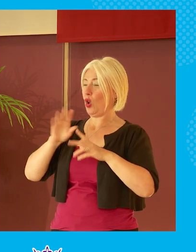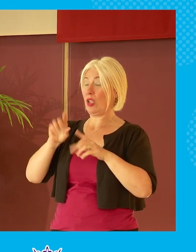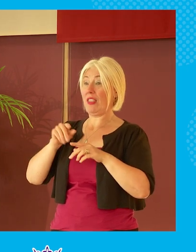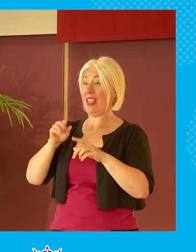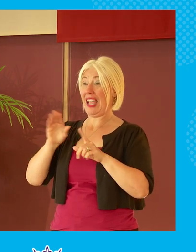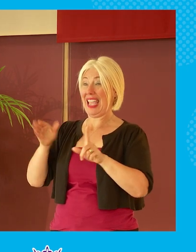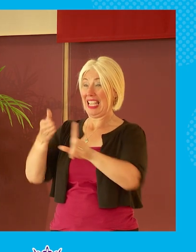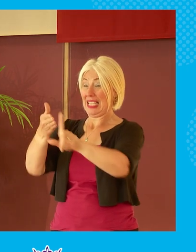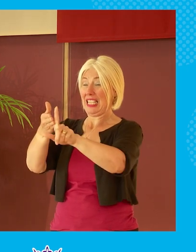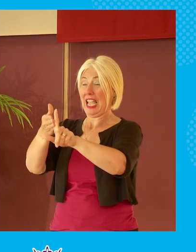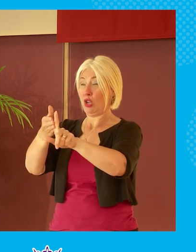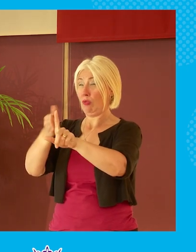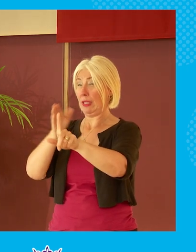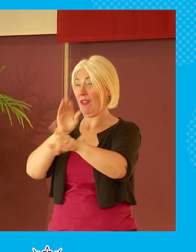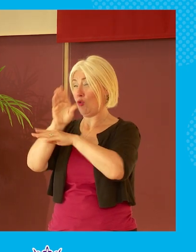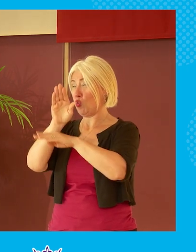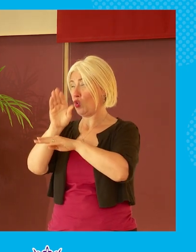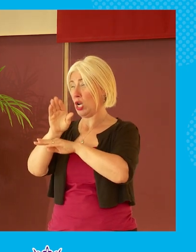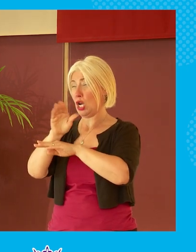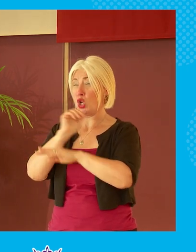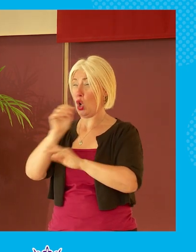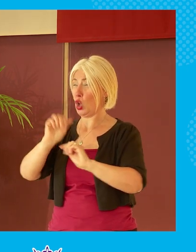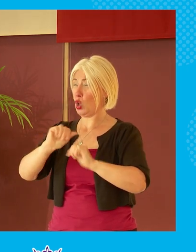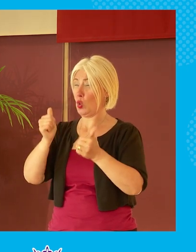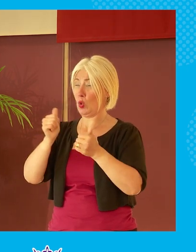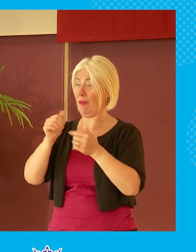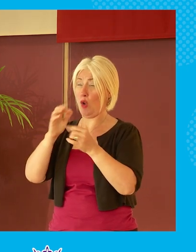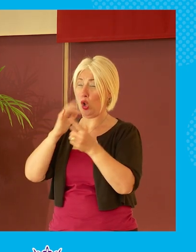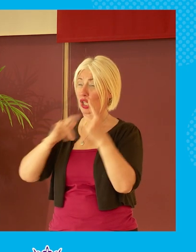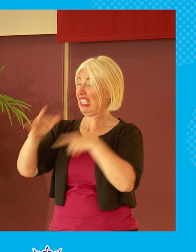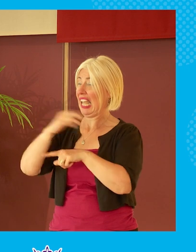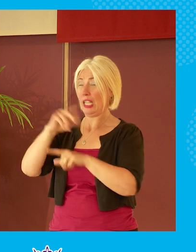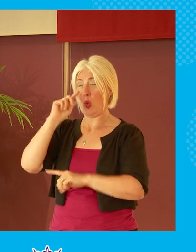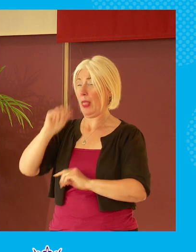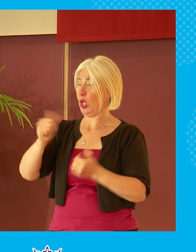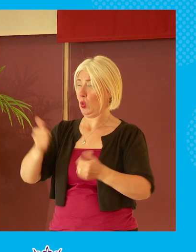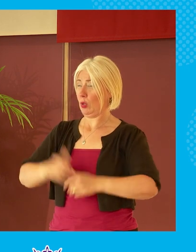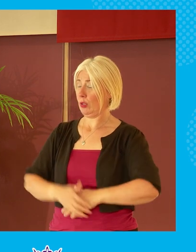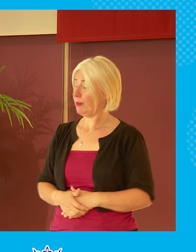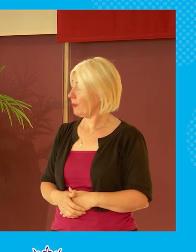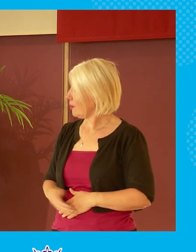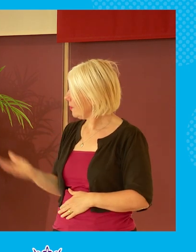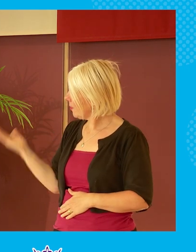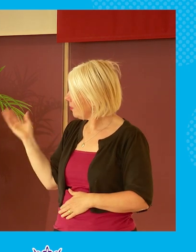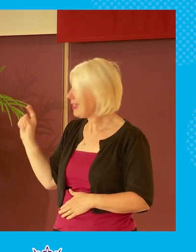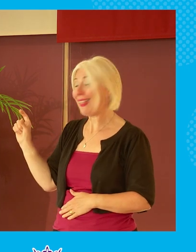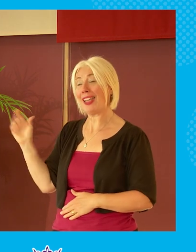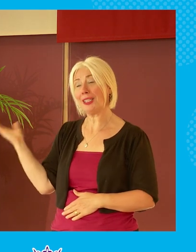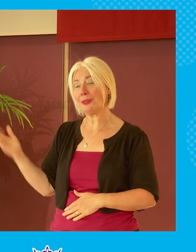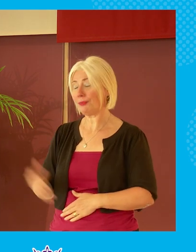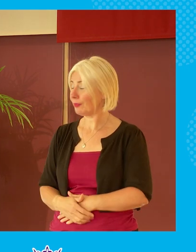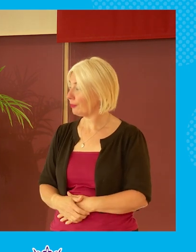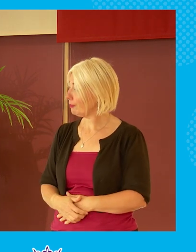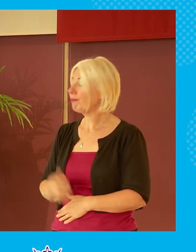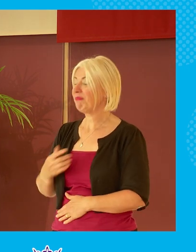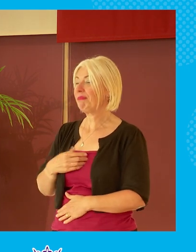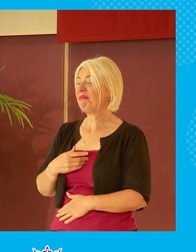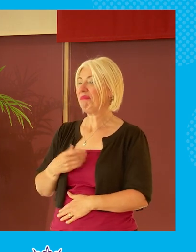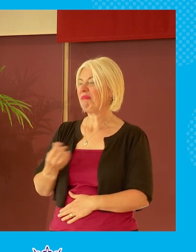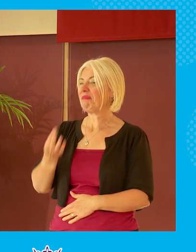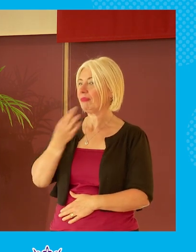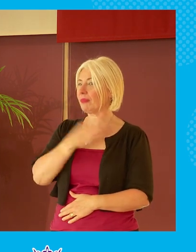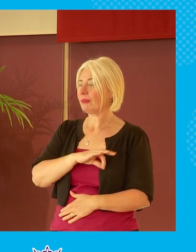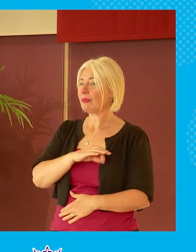that is particularly helpful for society as a whole thank you much claire i have the advantage here that i